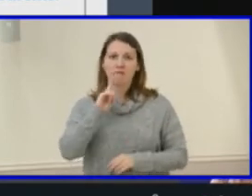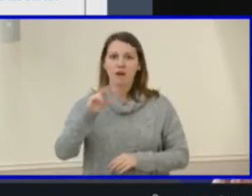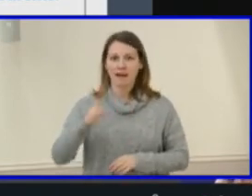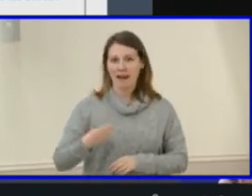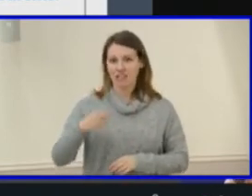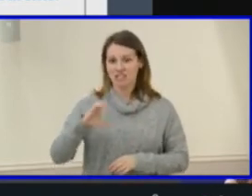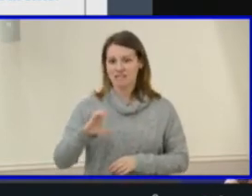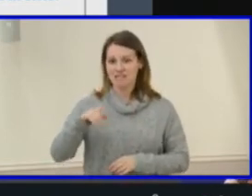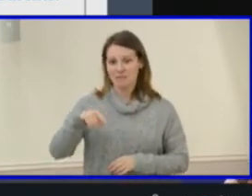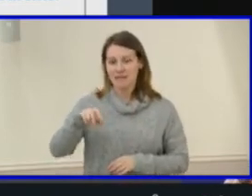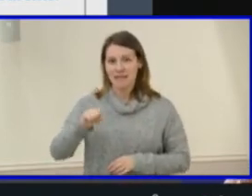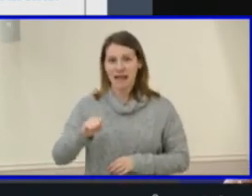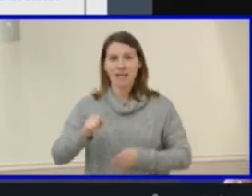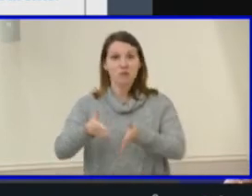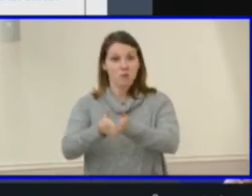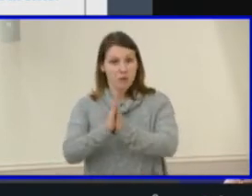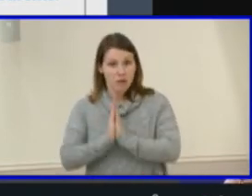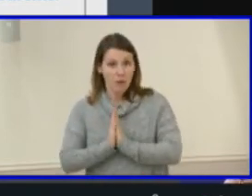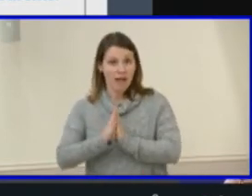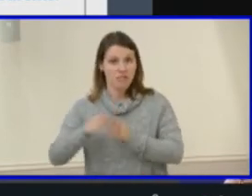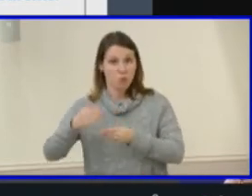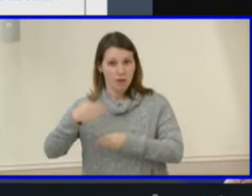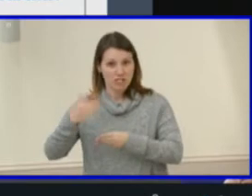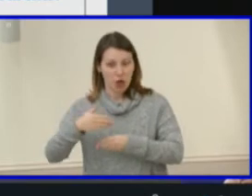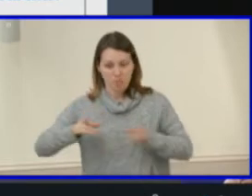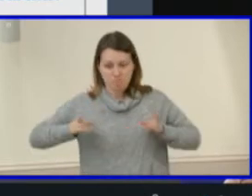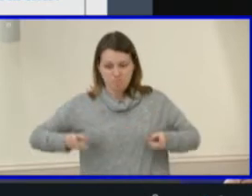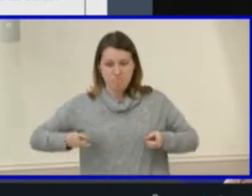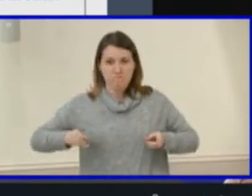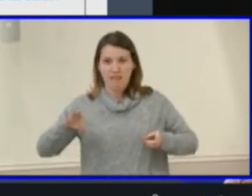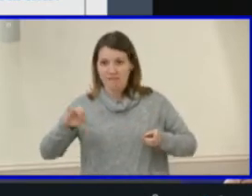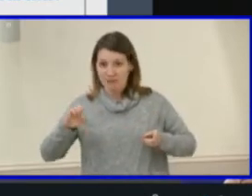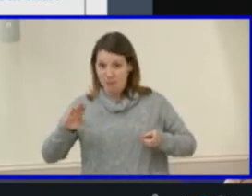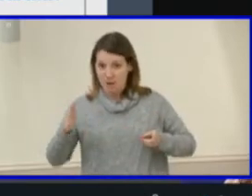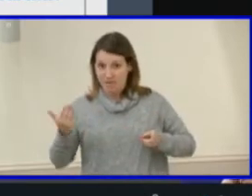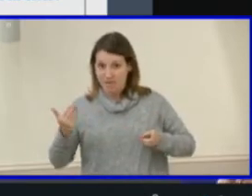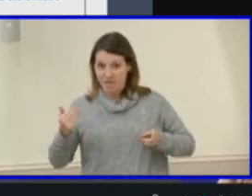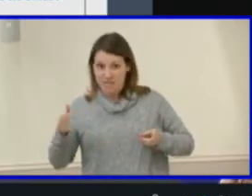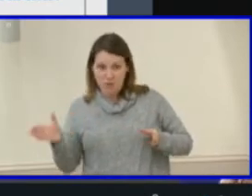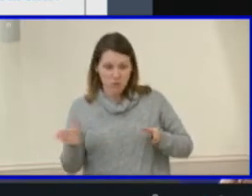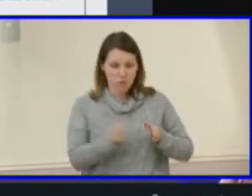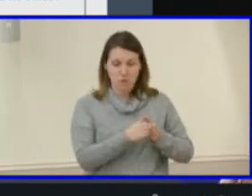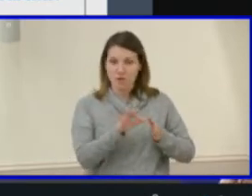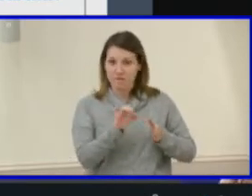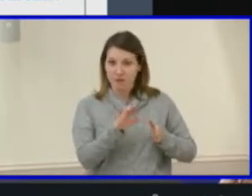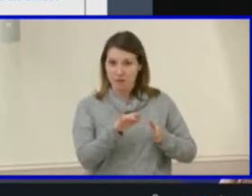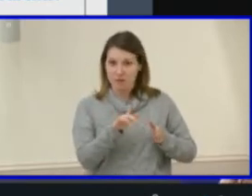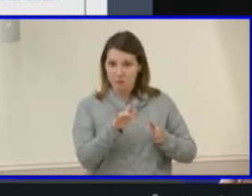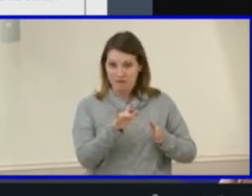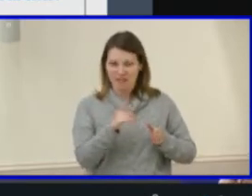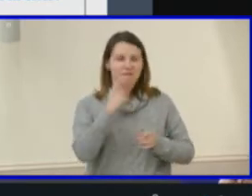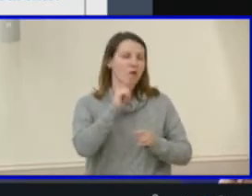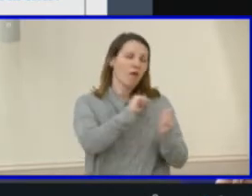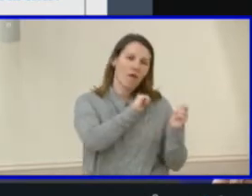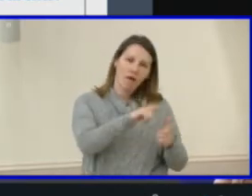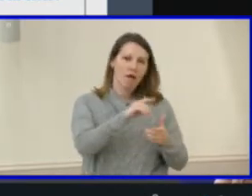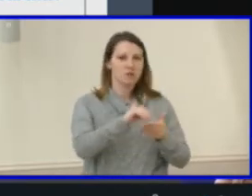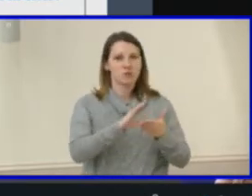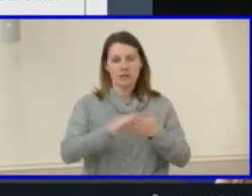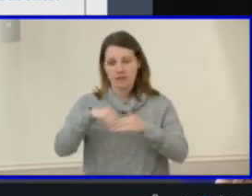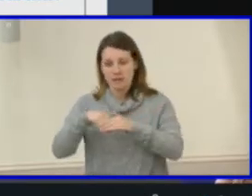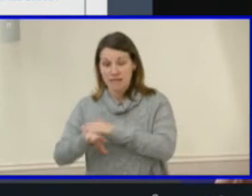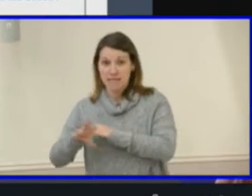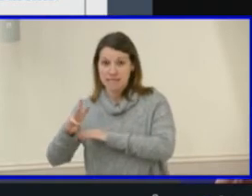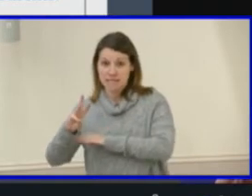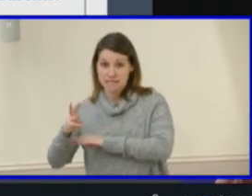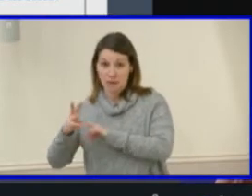which is set to open February 15th and run through February 25th for all students who will be going into the 6th through